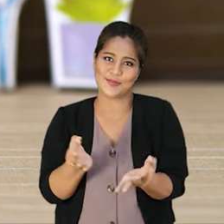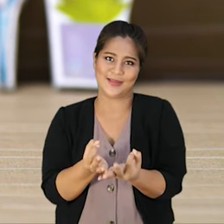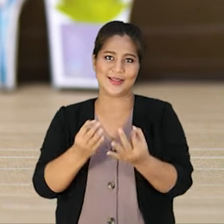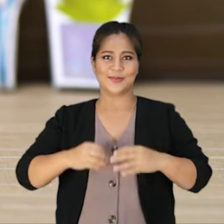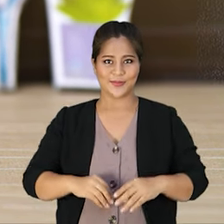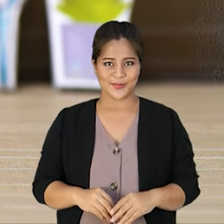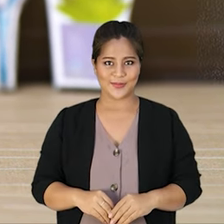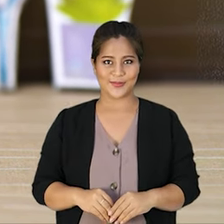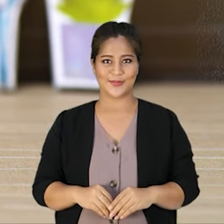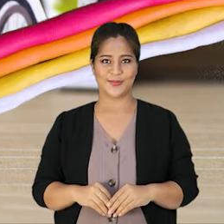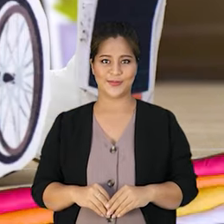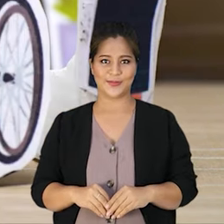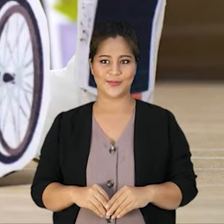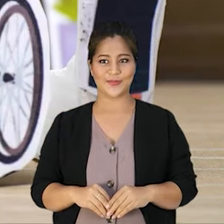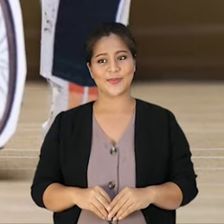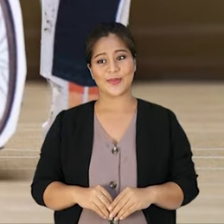family.